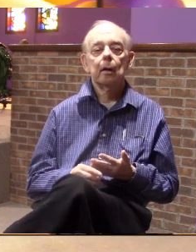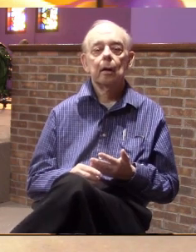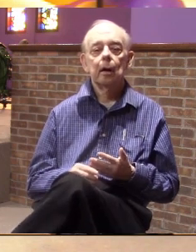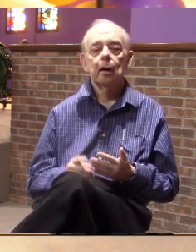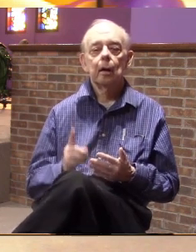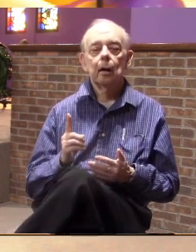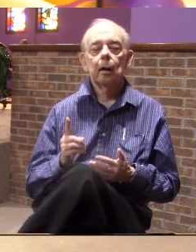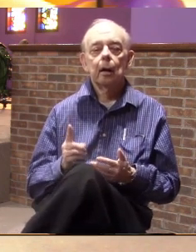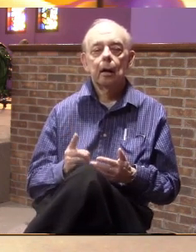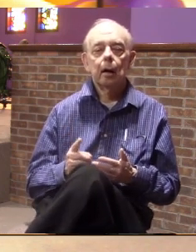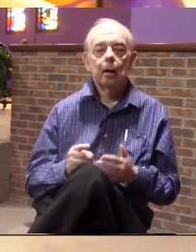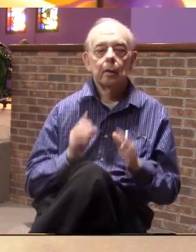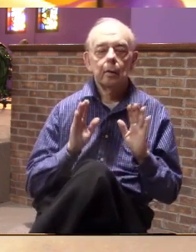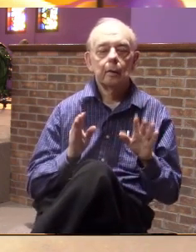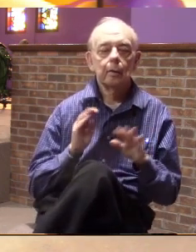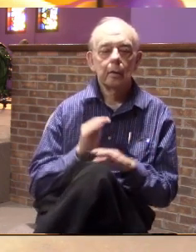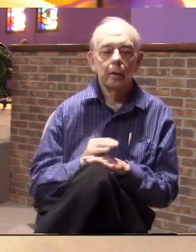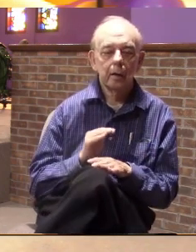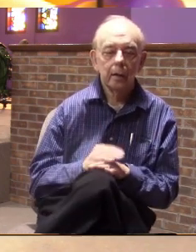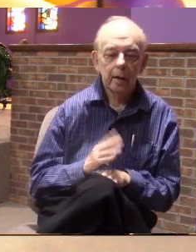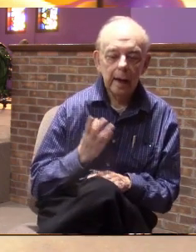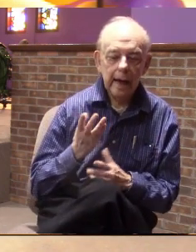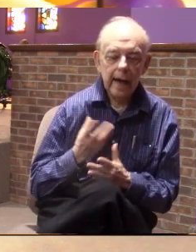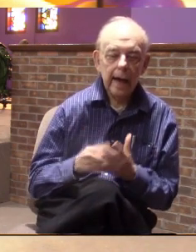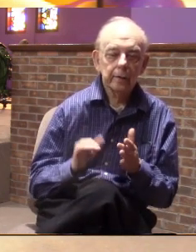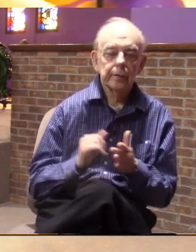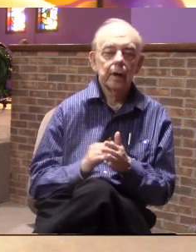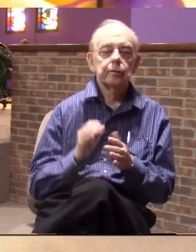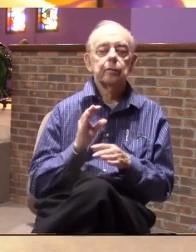that was one of the greatest ministries out of that church